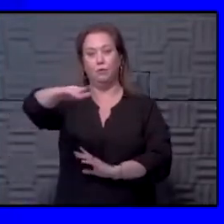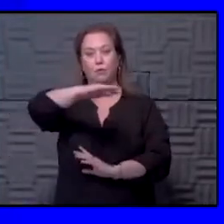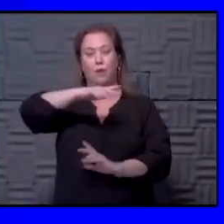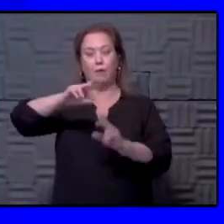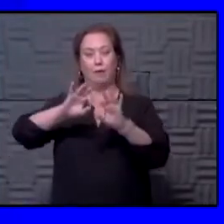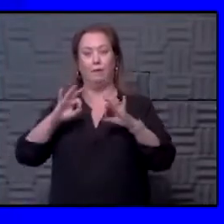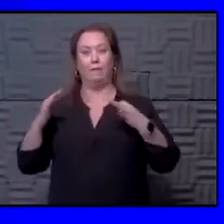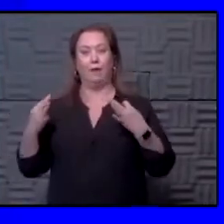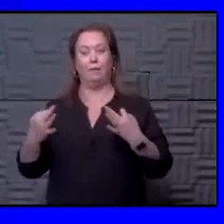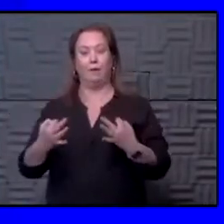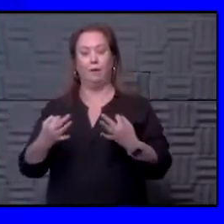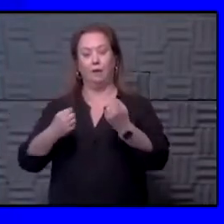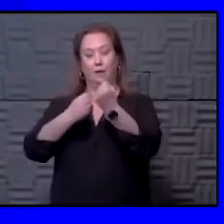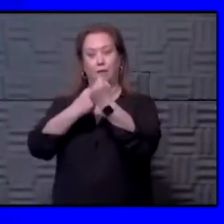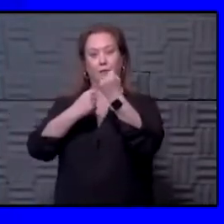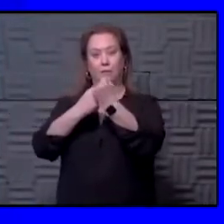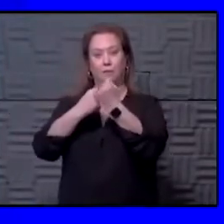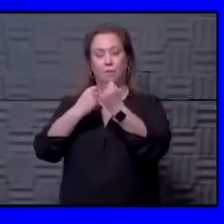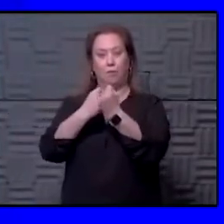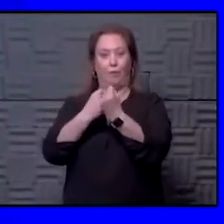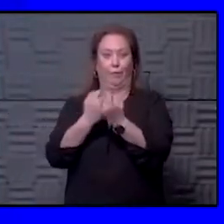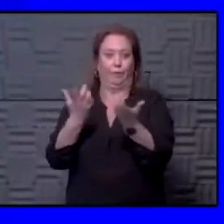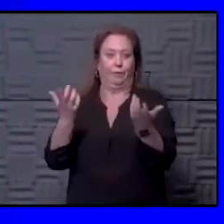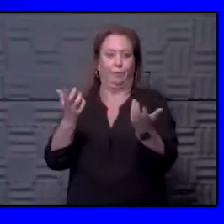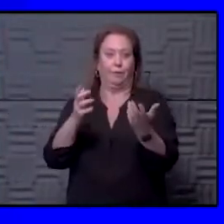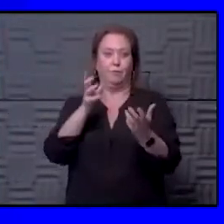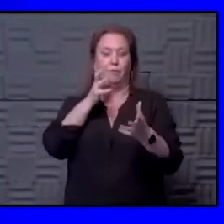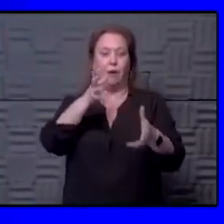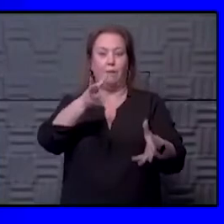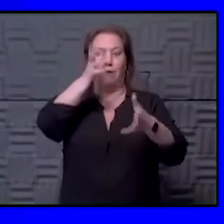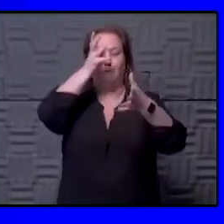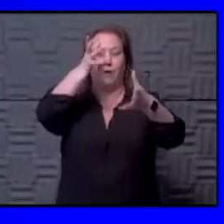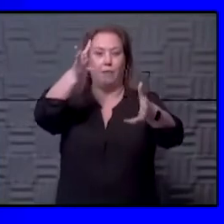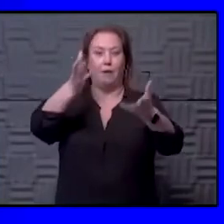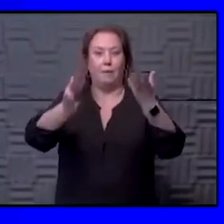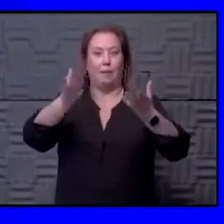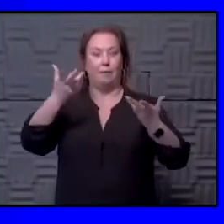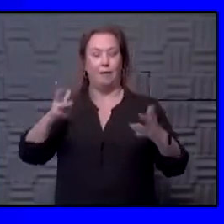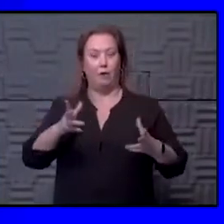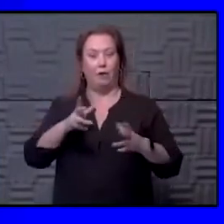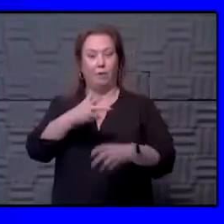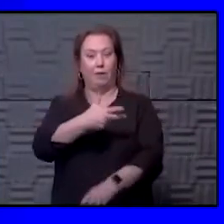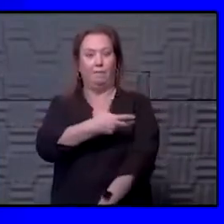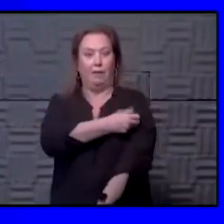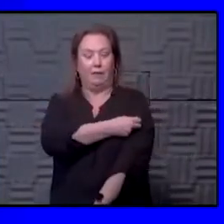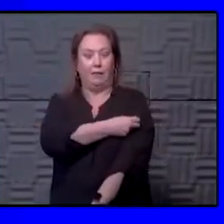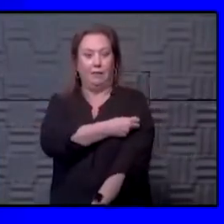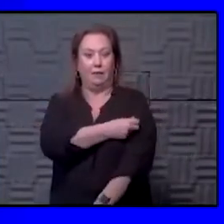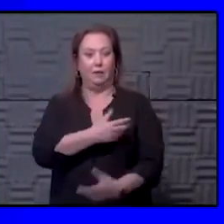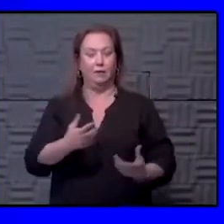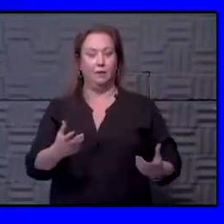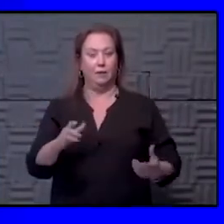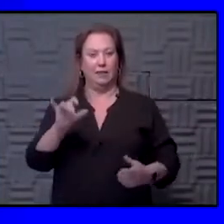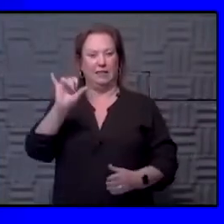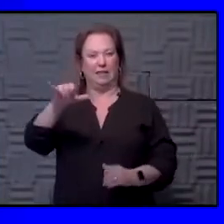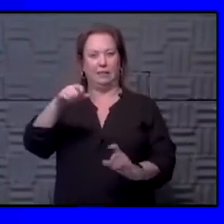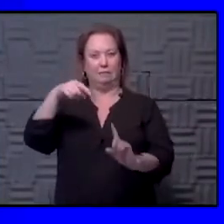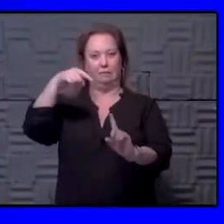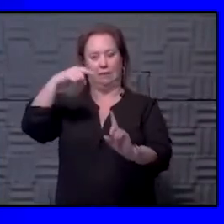surrounding that family, the support givers like grandparents and things, maybe they've been vaccinated as well. So that's something